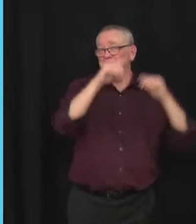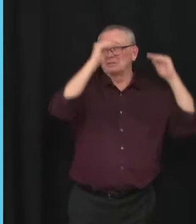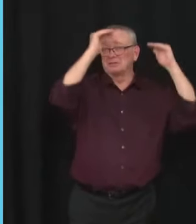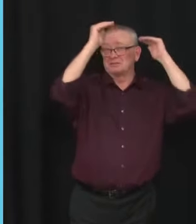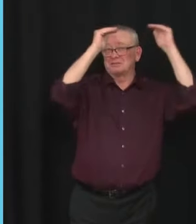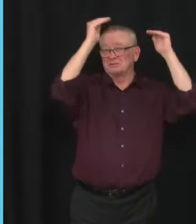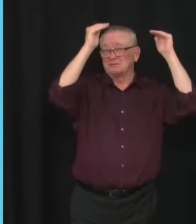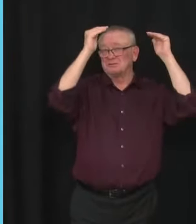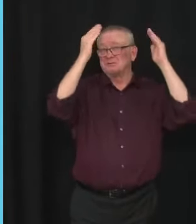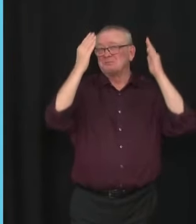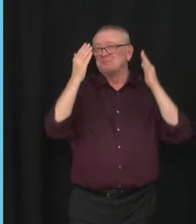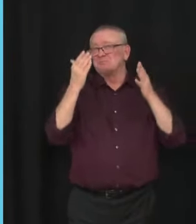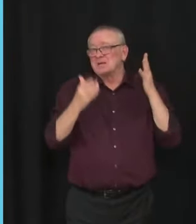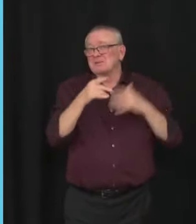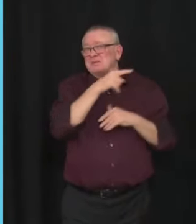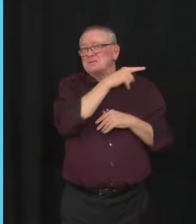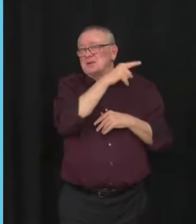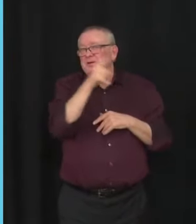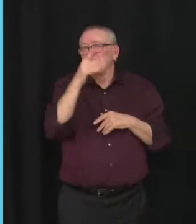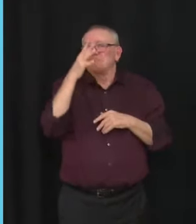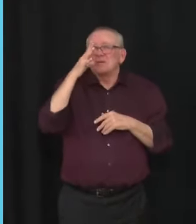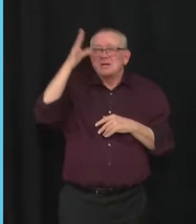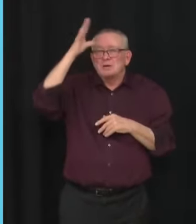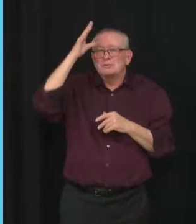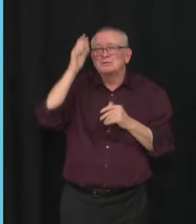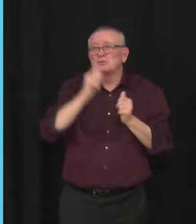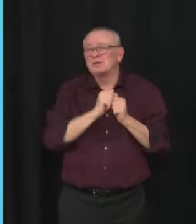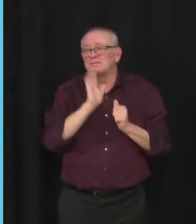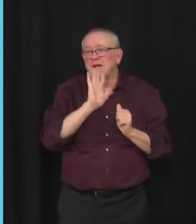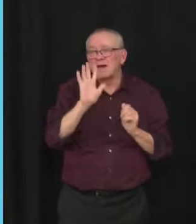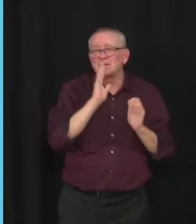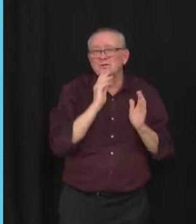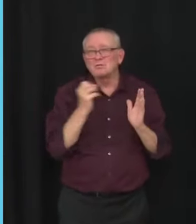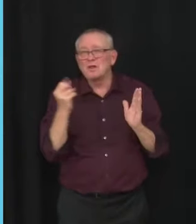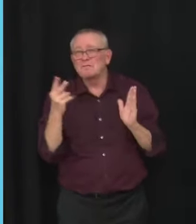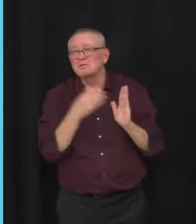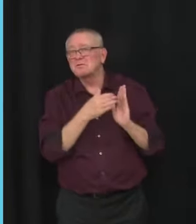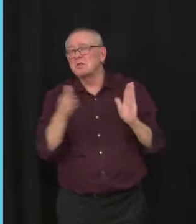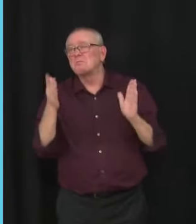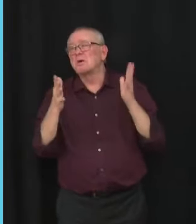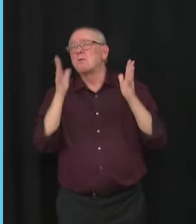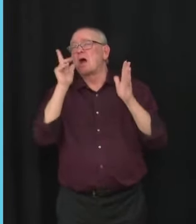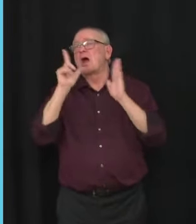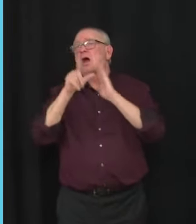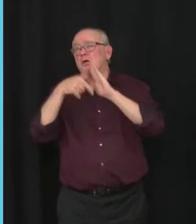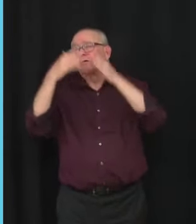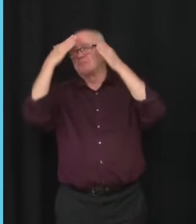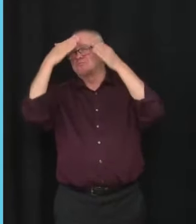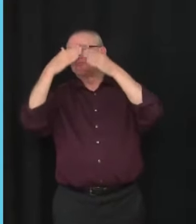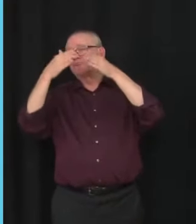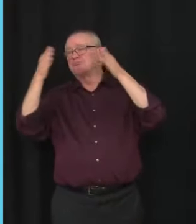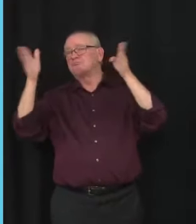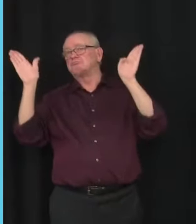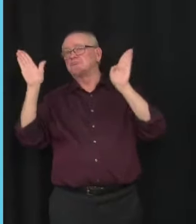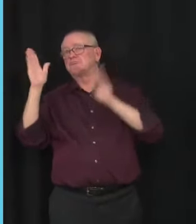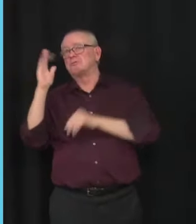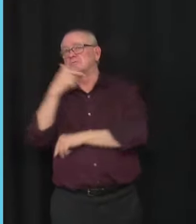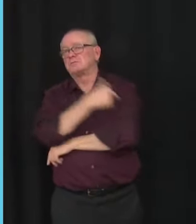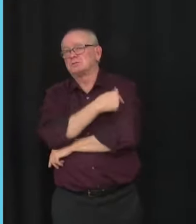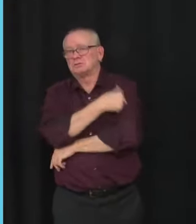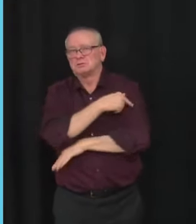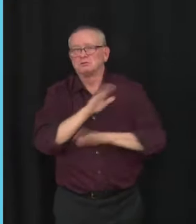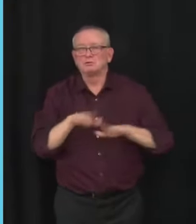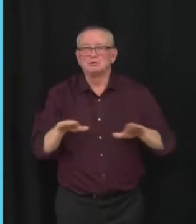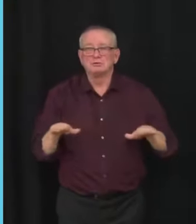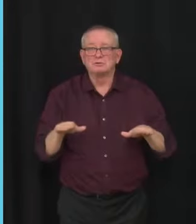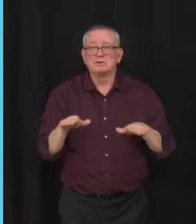this age bracket, they are at least very open to and willing to consider vaccination. You're probably right. For those adults who themselves